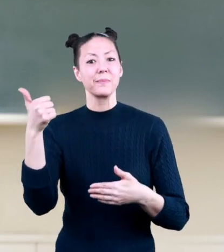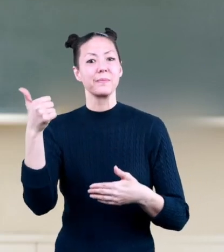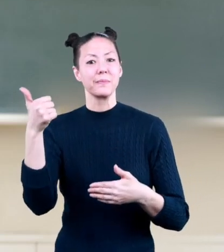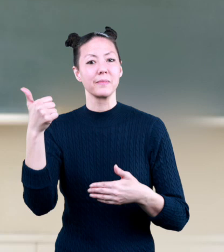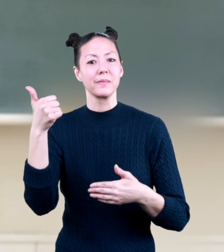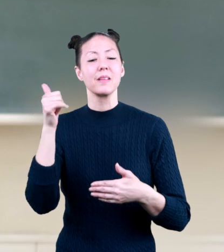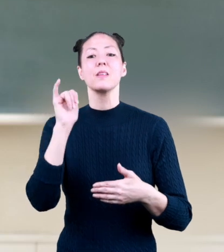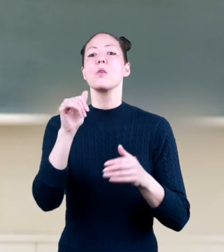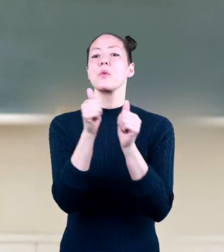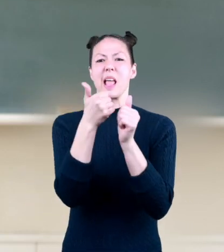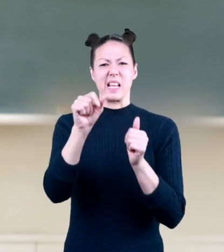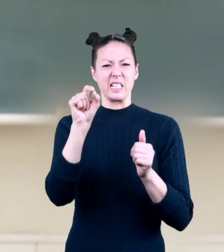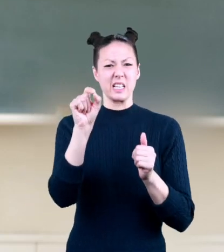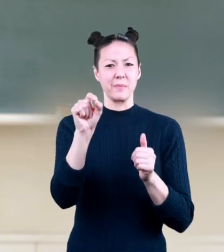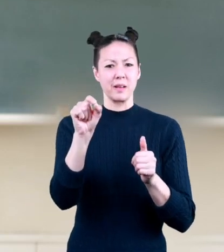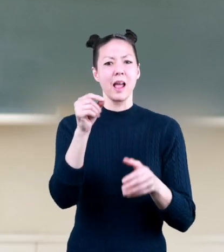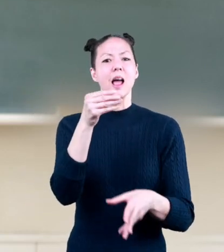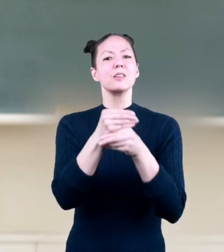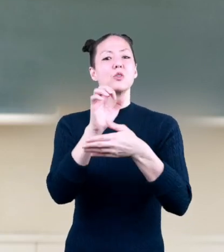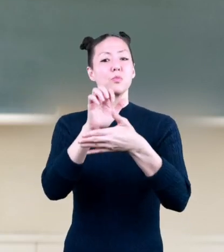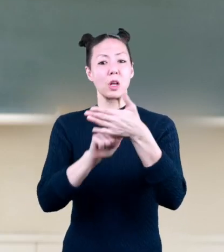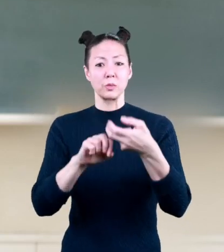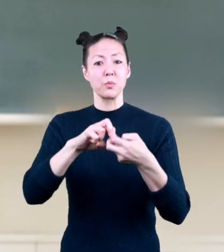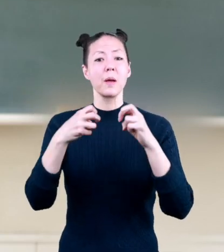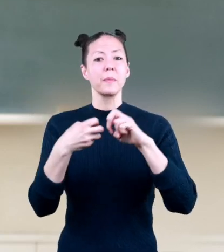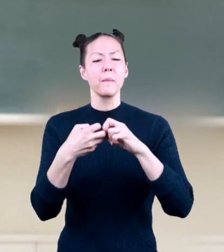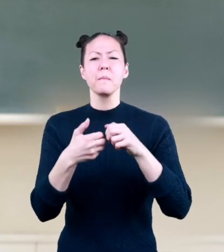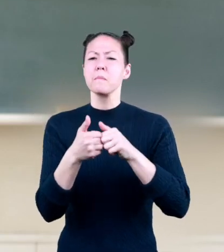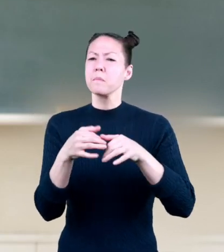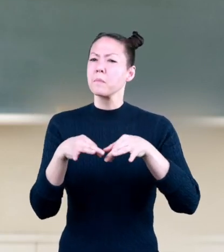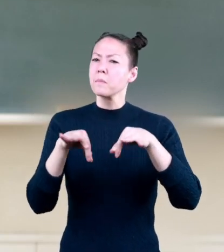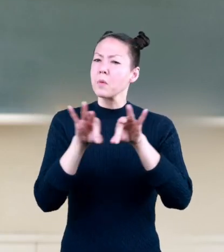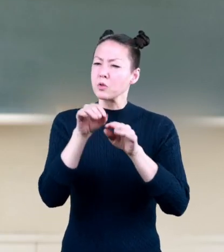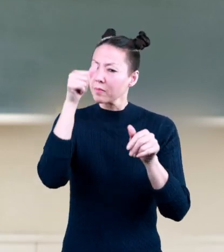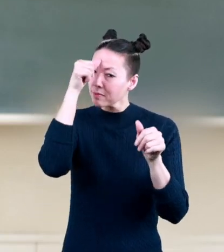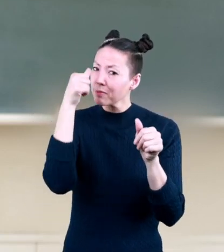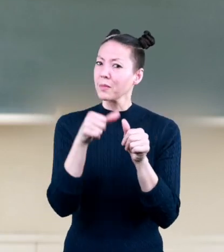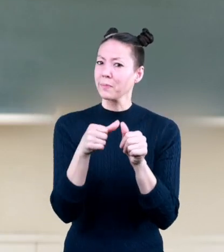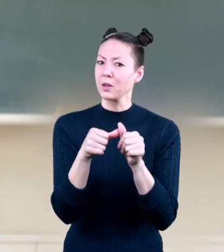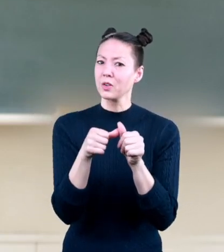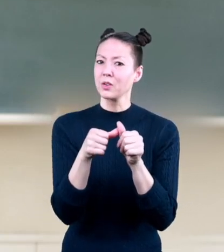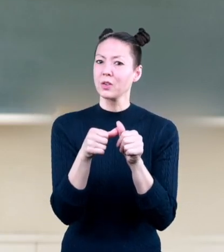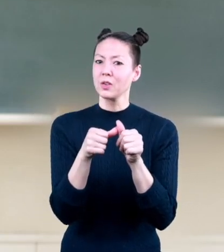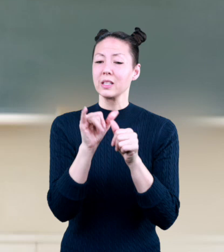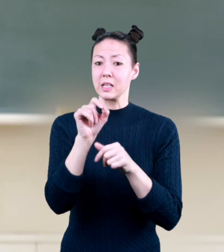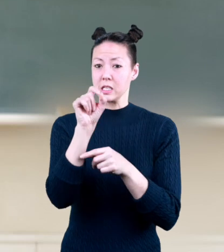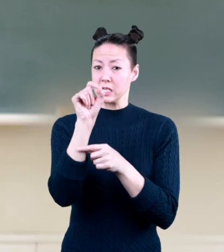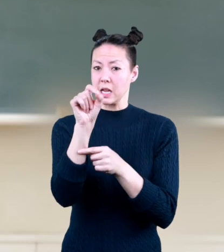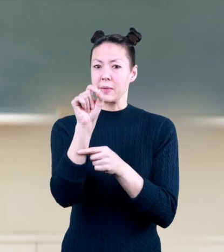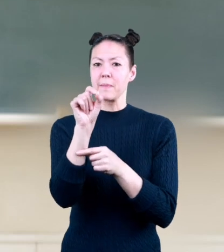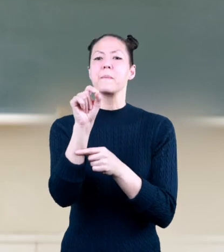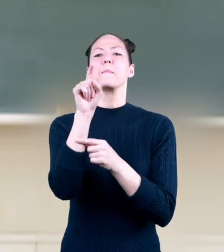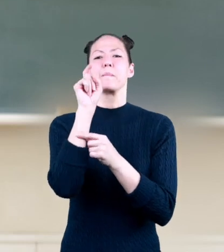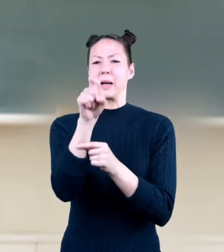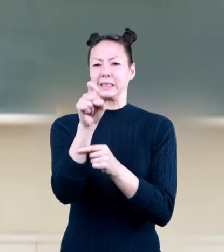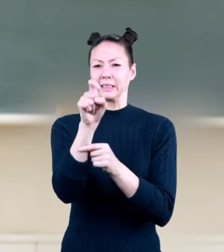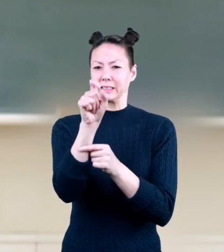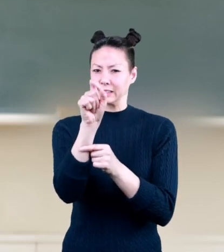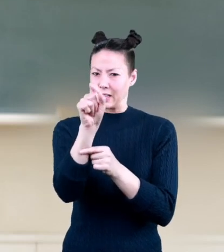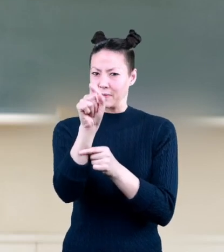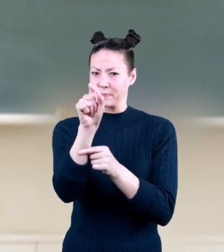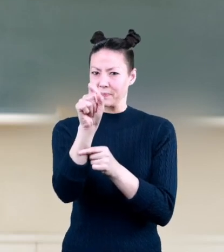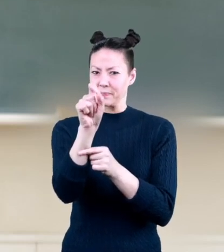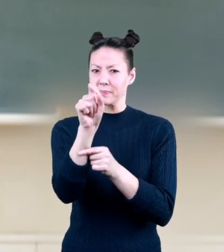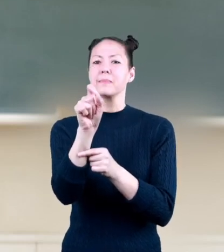as with any decimal addition or subtraction problem the most important thing to remember is that the decimal points